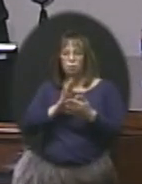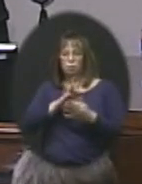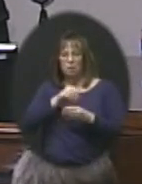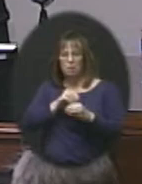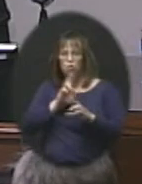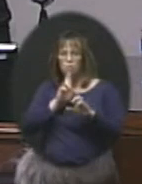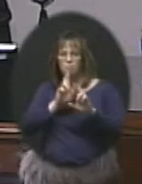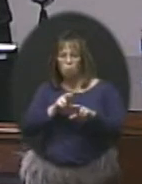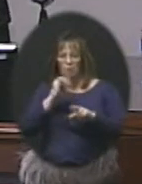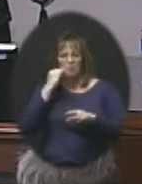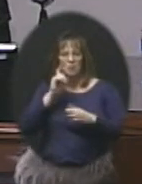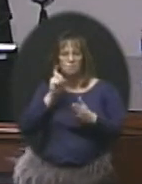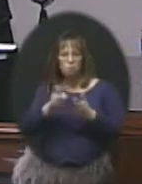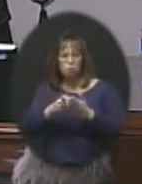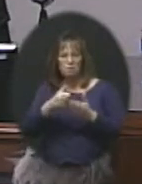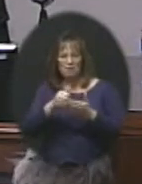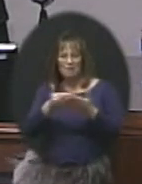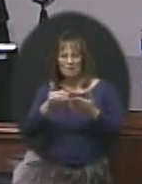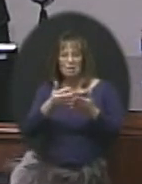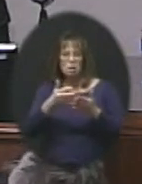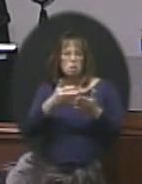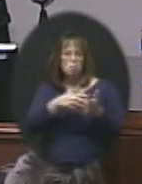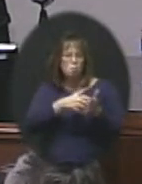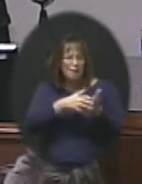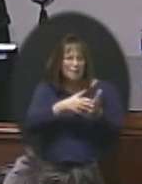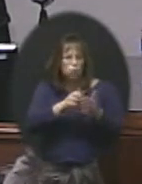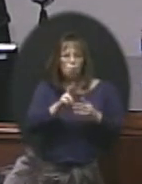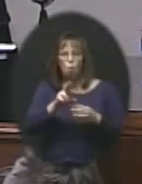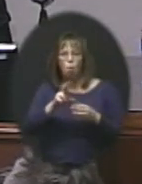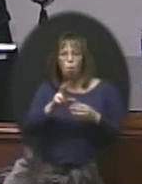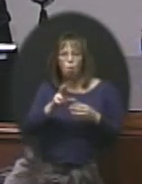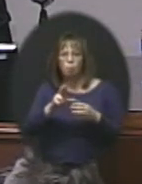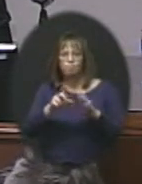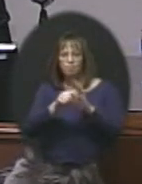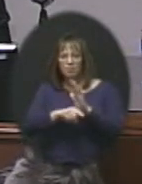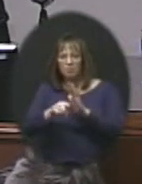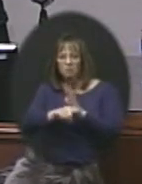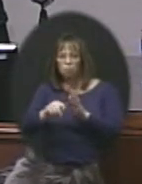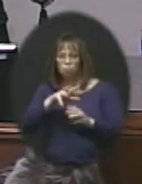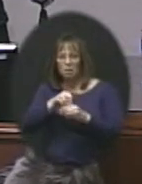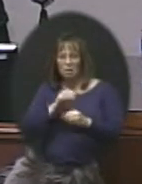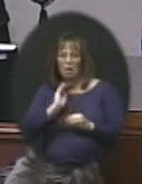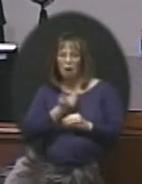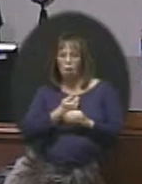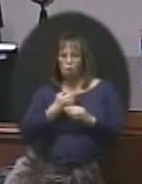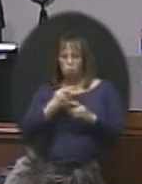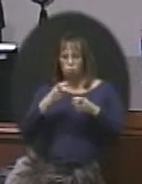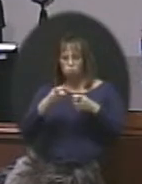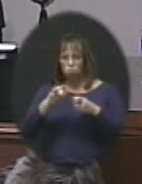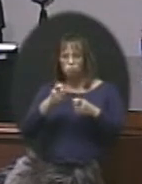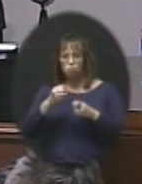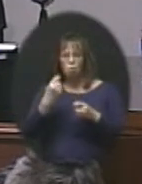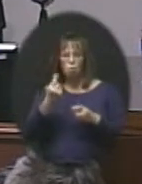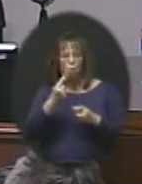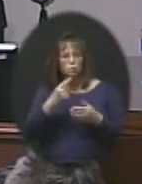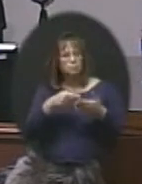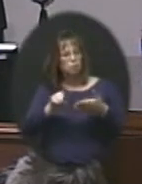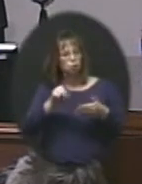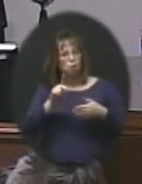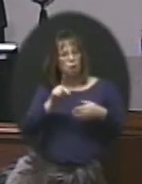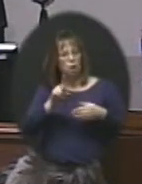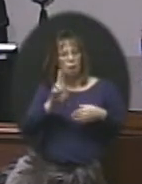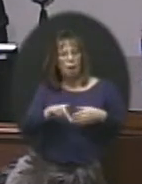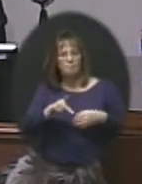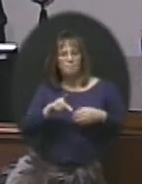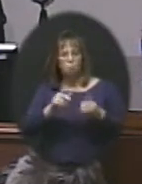they've noticed any material weaknesses or significant deficiencies in our controls. So, you know, we're always being checked up on